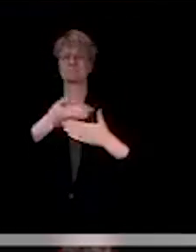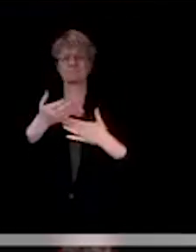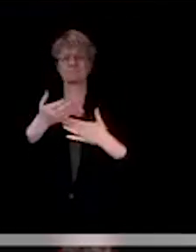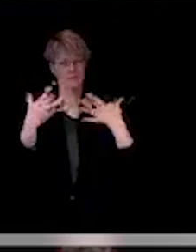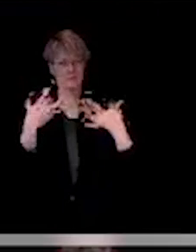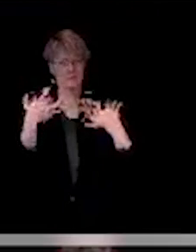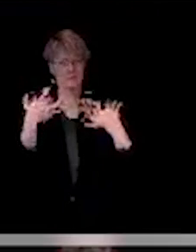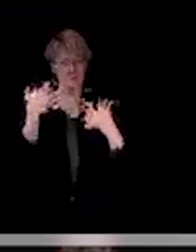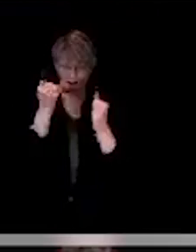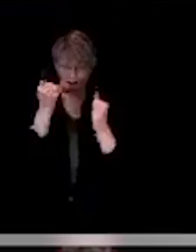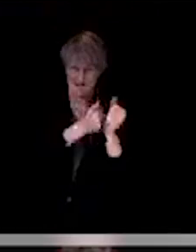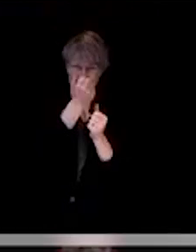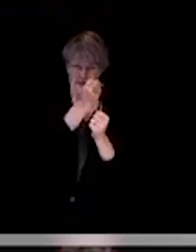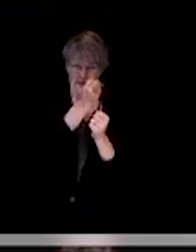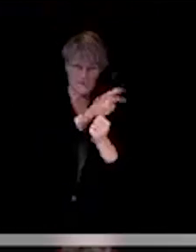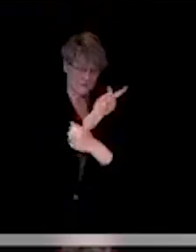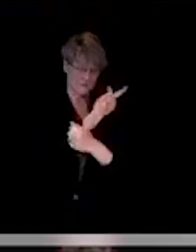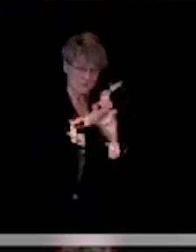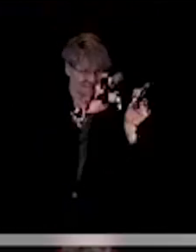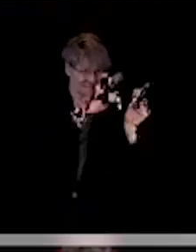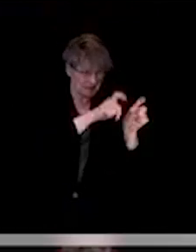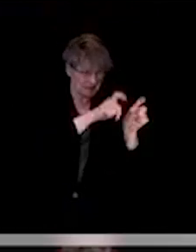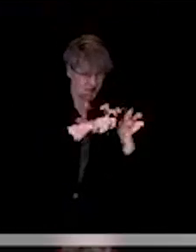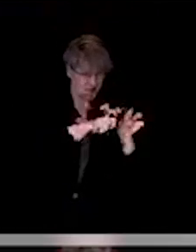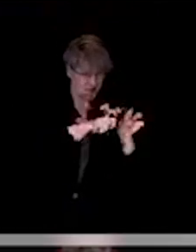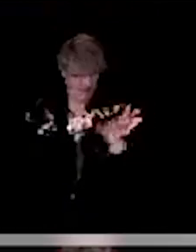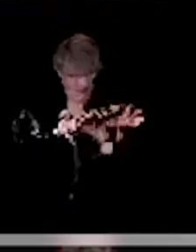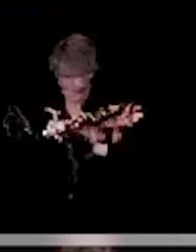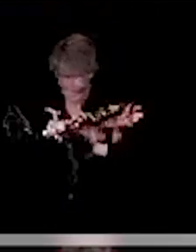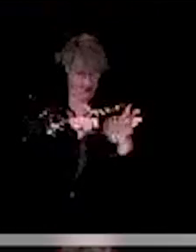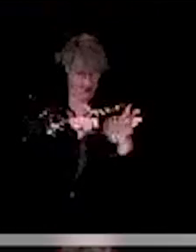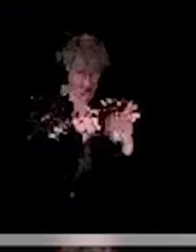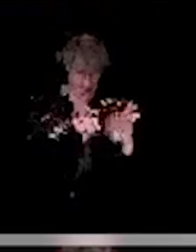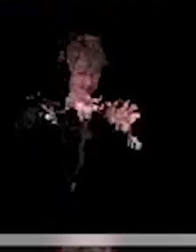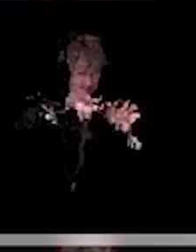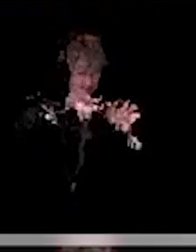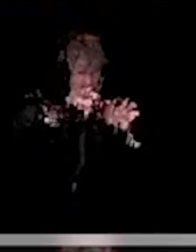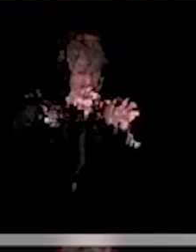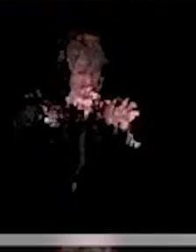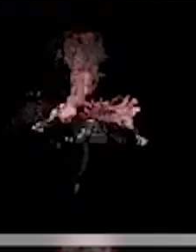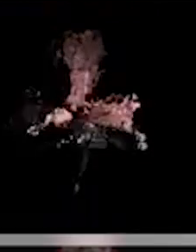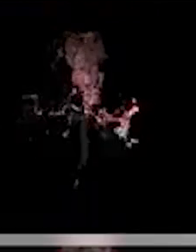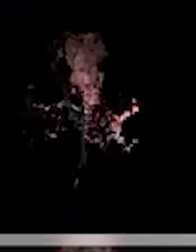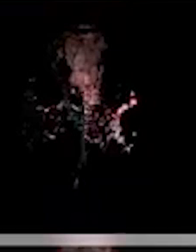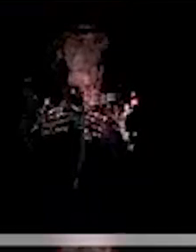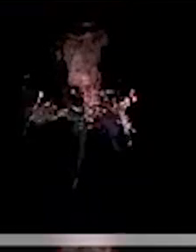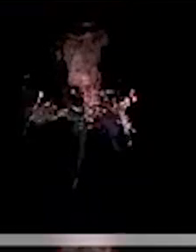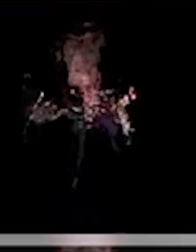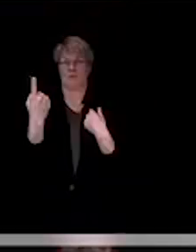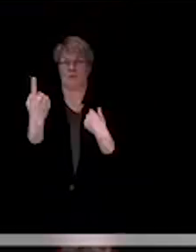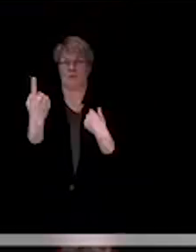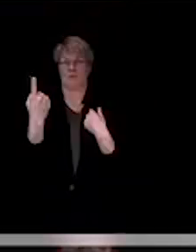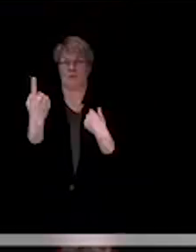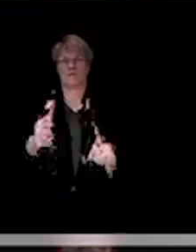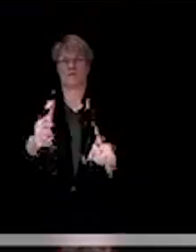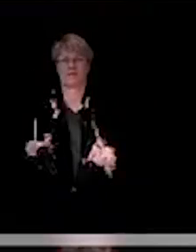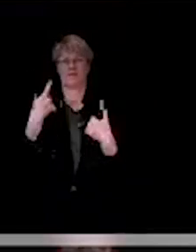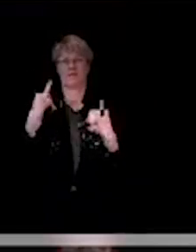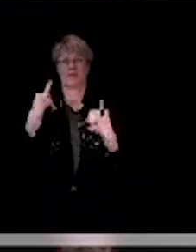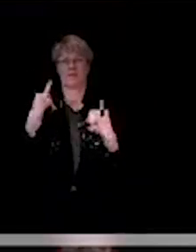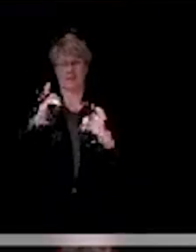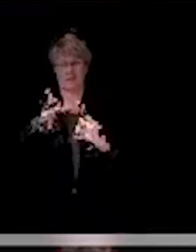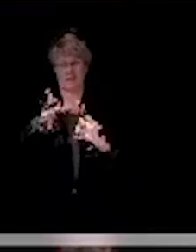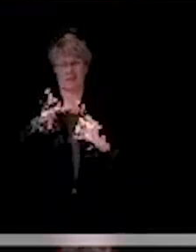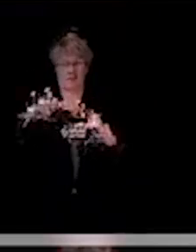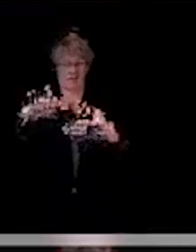tested prior to surgery to ensure that we don't introduce a negative component to the facility. So,